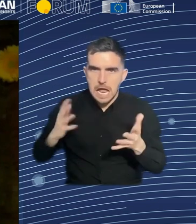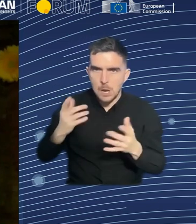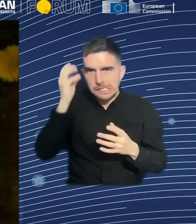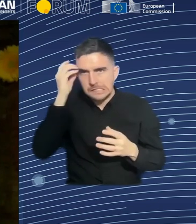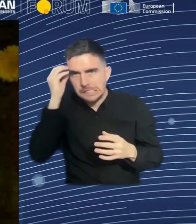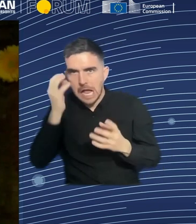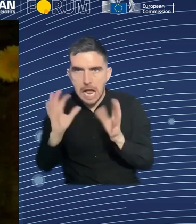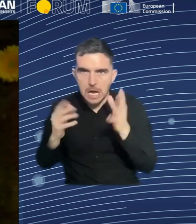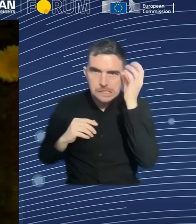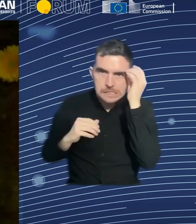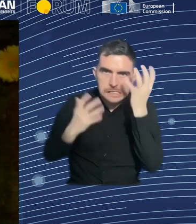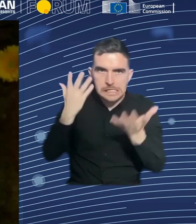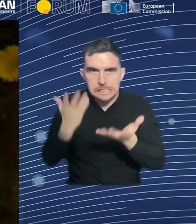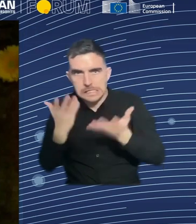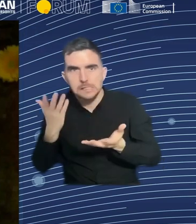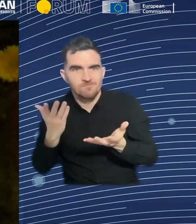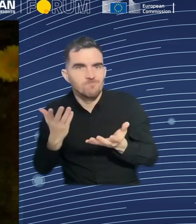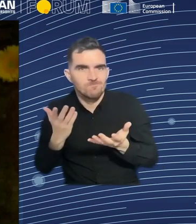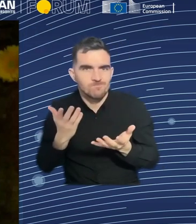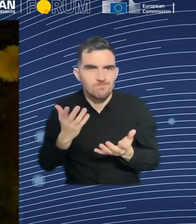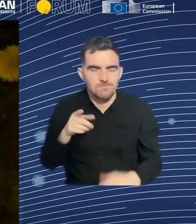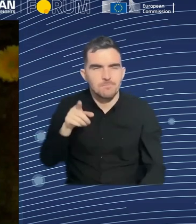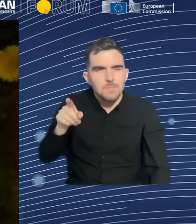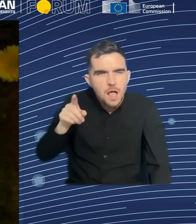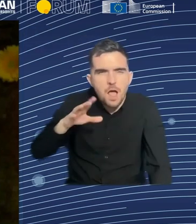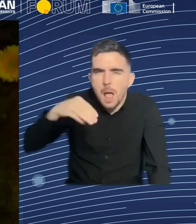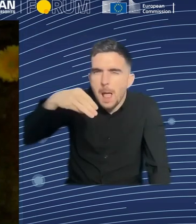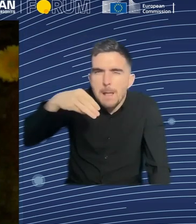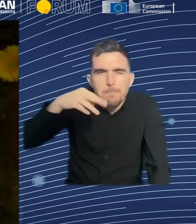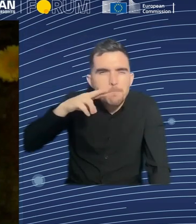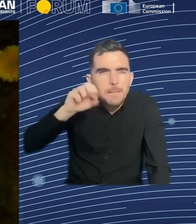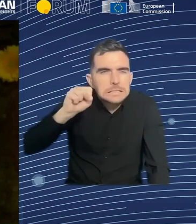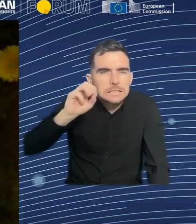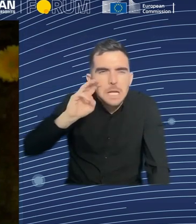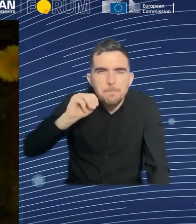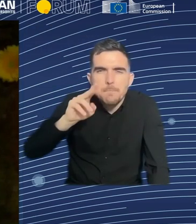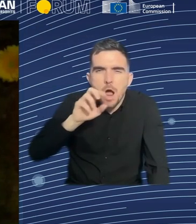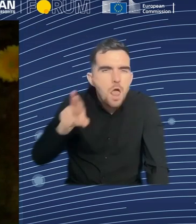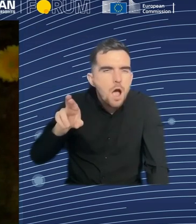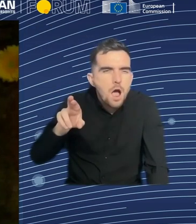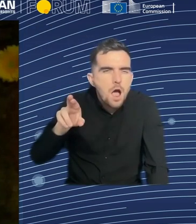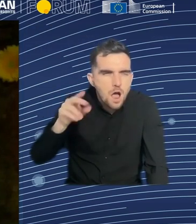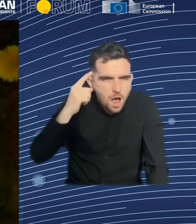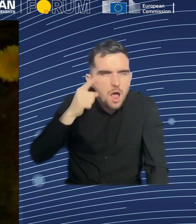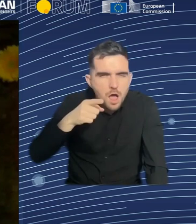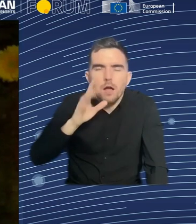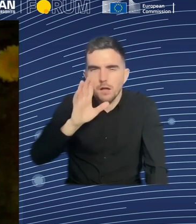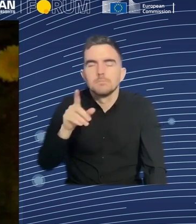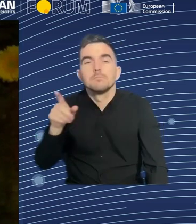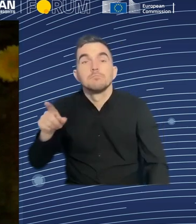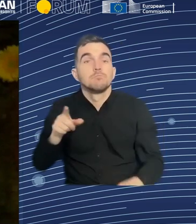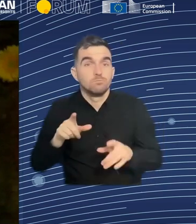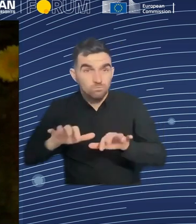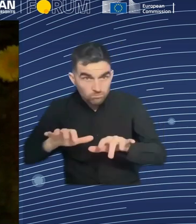the training providers in the region around Munich. It also